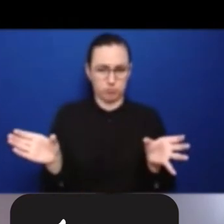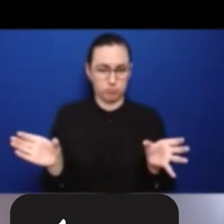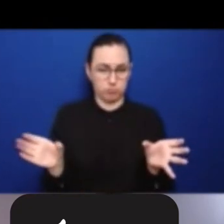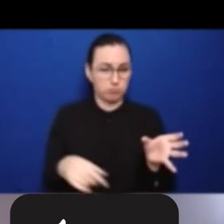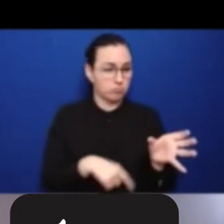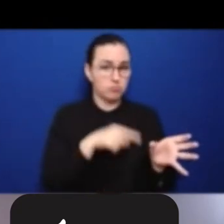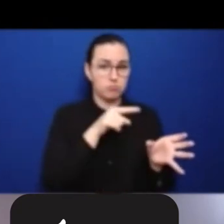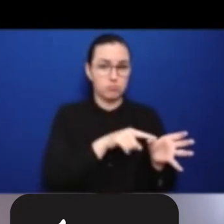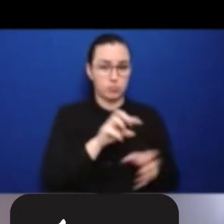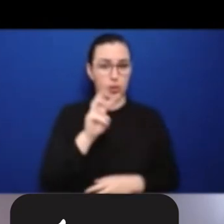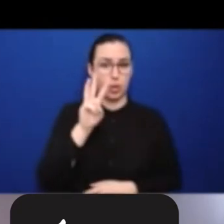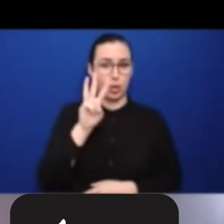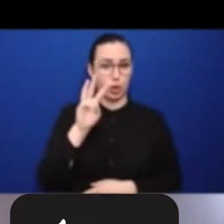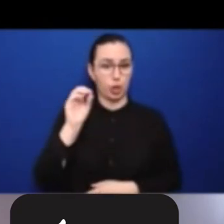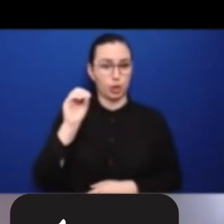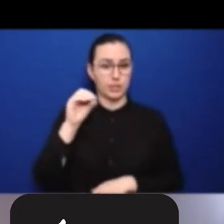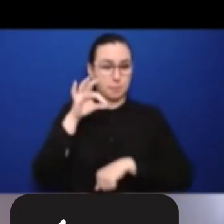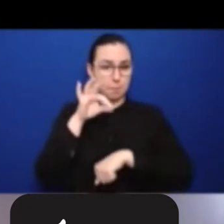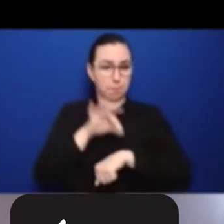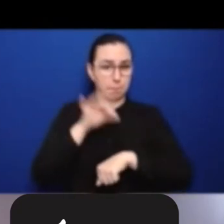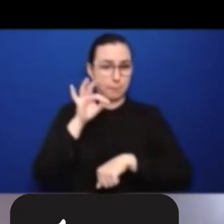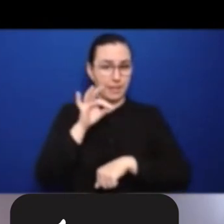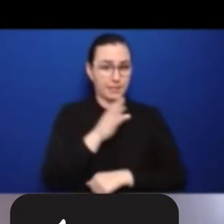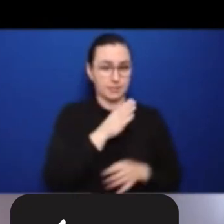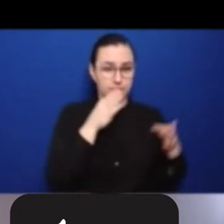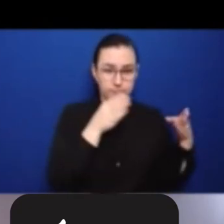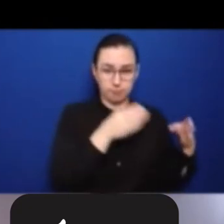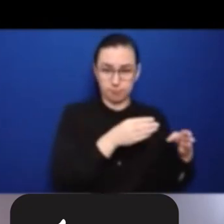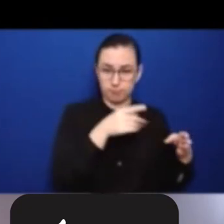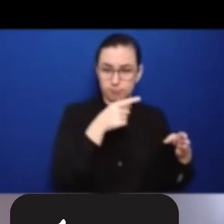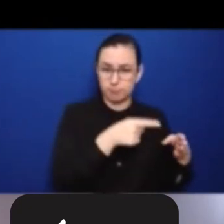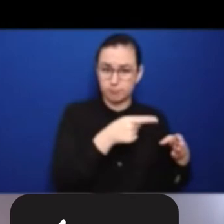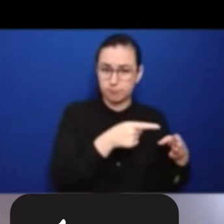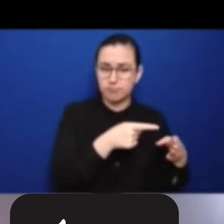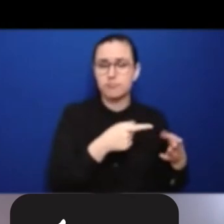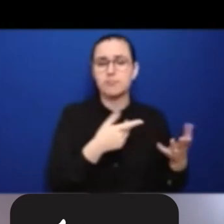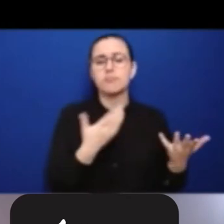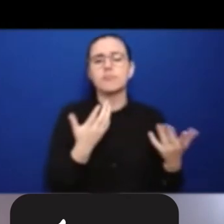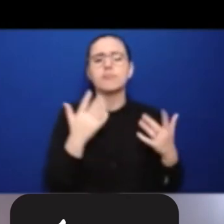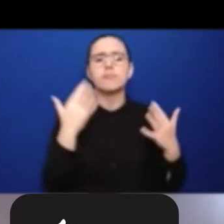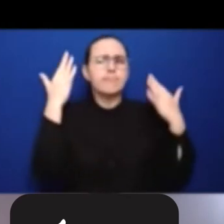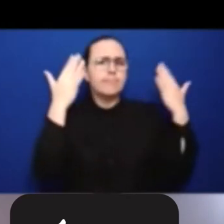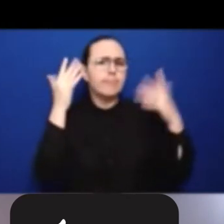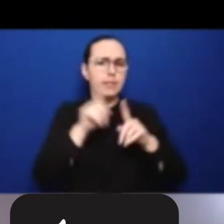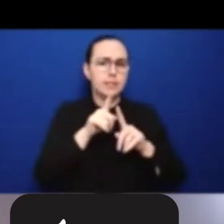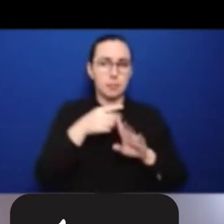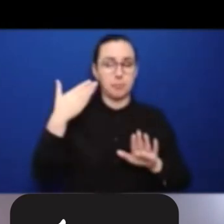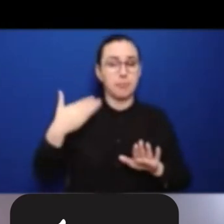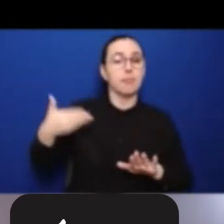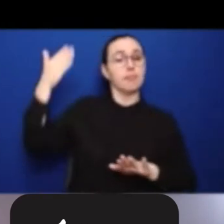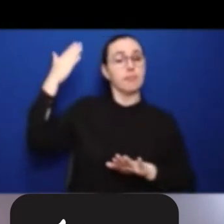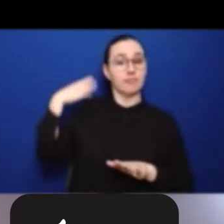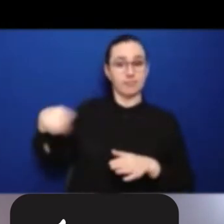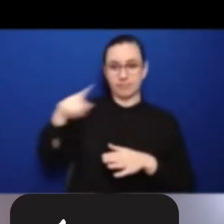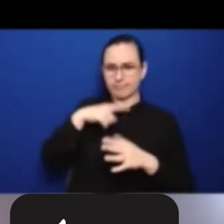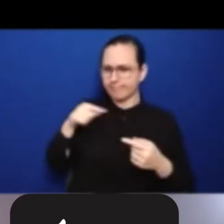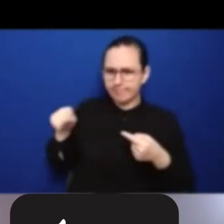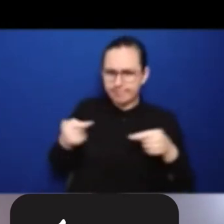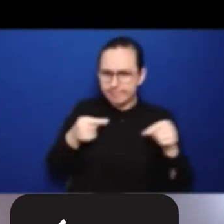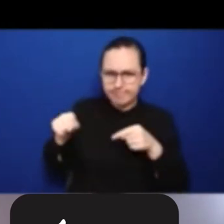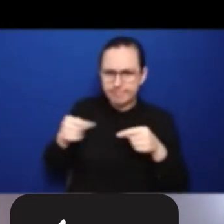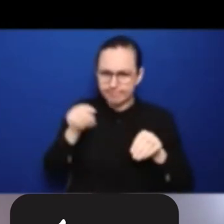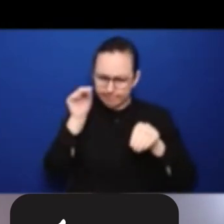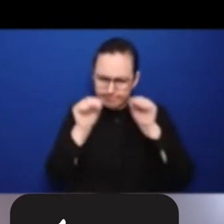a bit of a reflection on the drafting of the Convention and the impact it's had since that time.